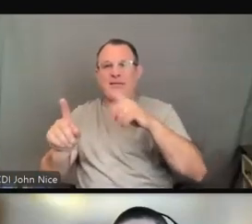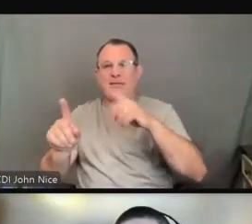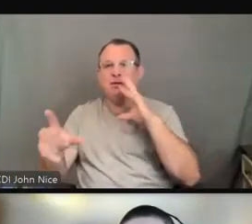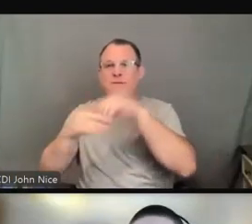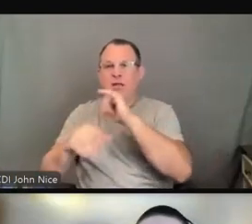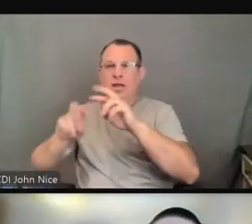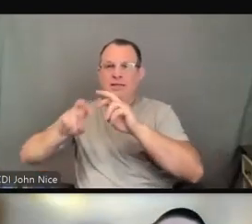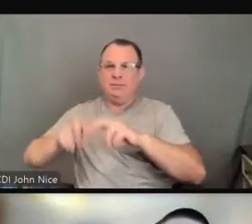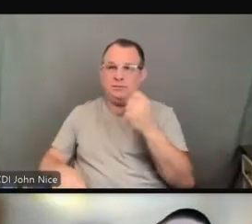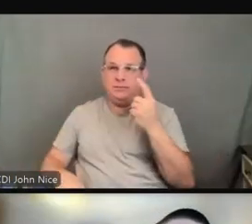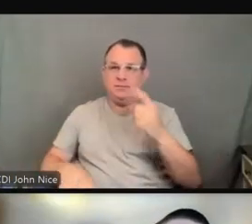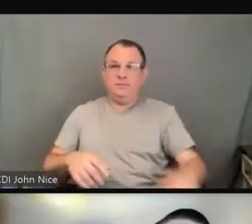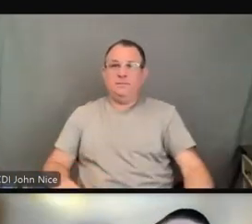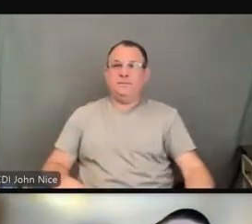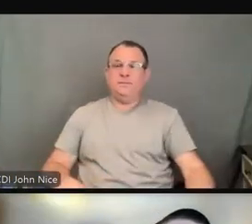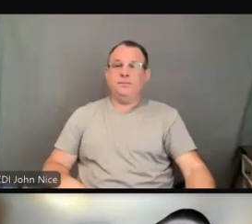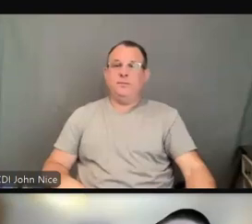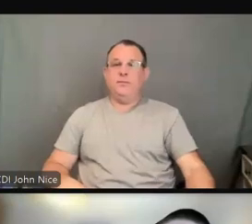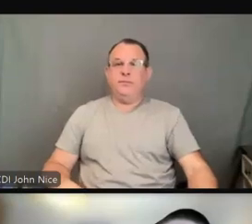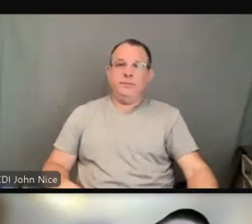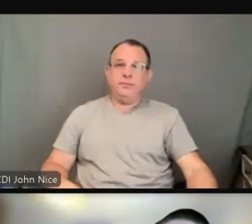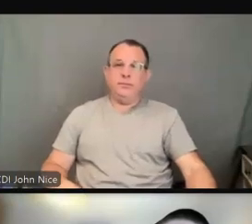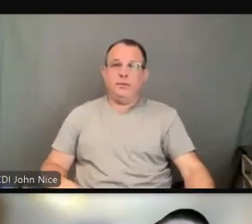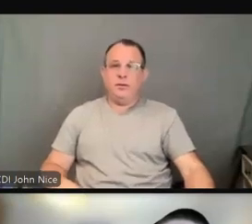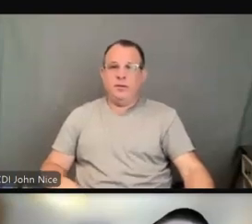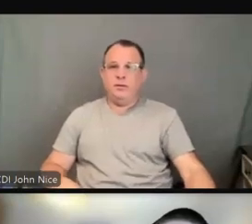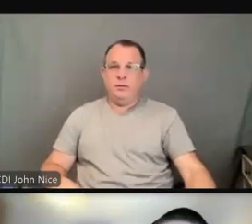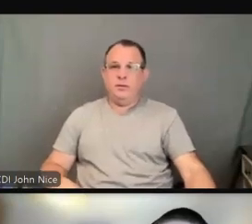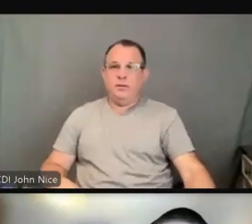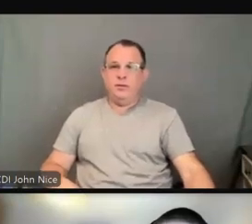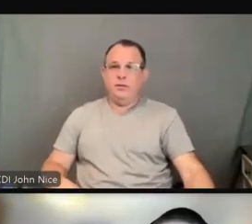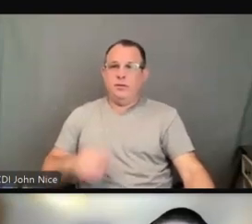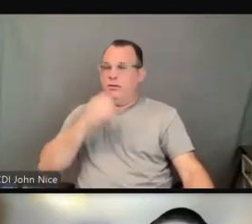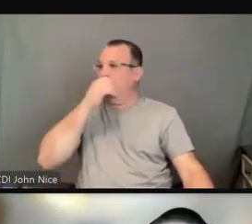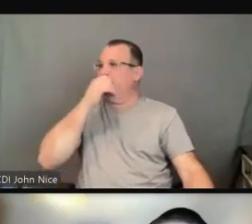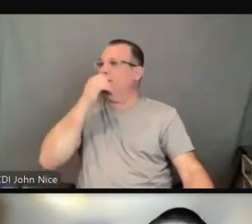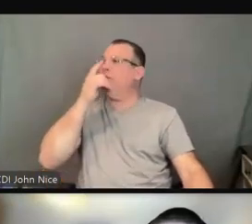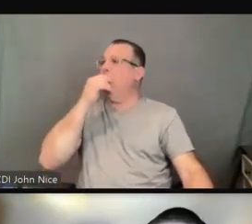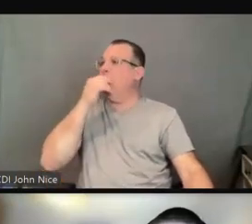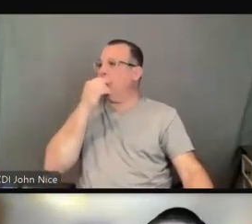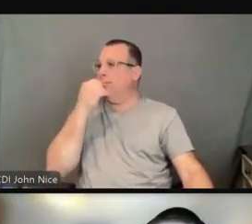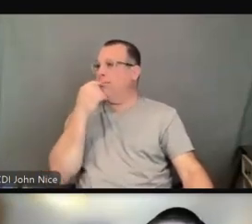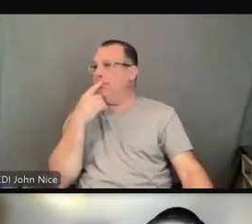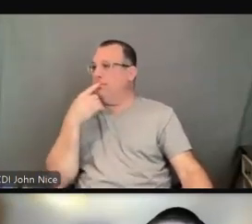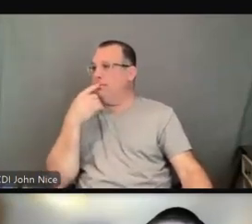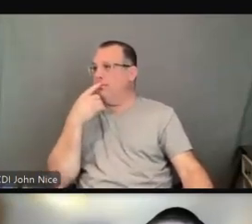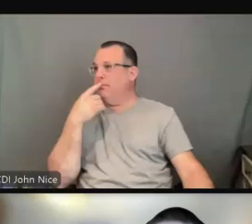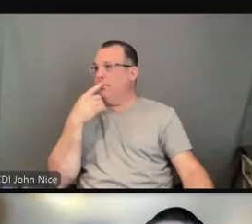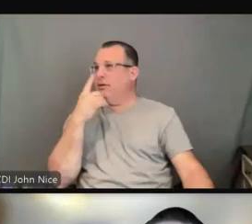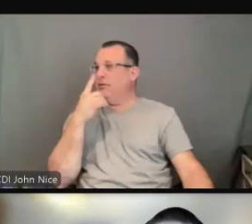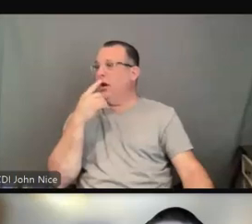And then if it's necessary in order for there to be effective communication, then it has to be provided.